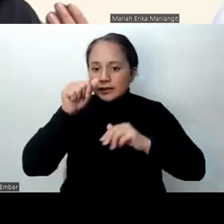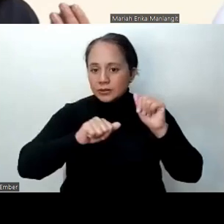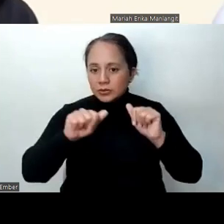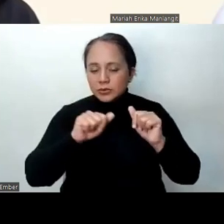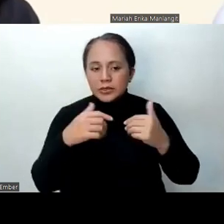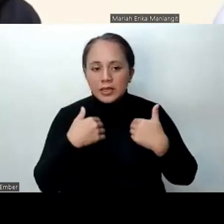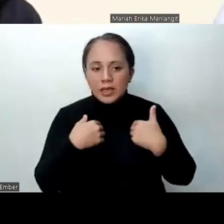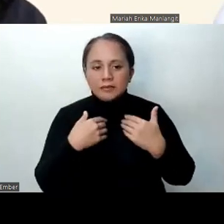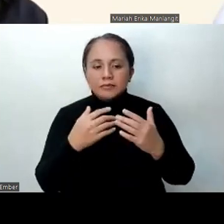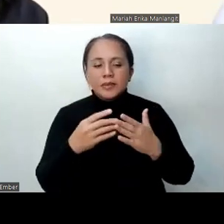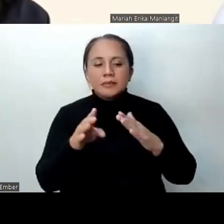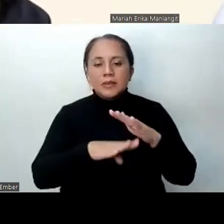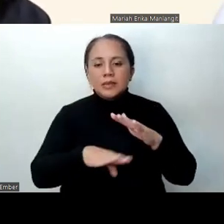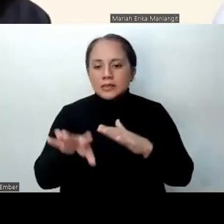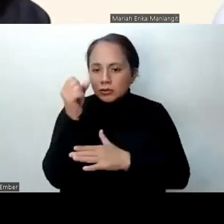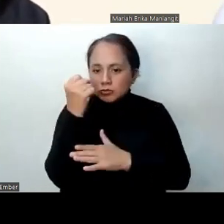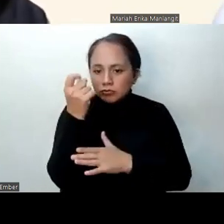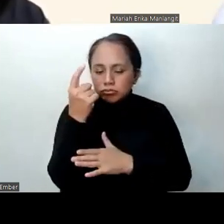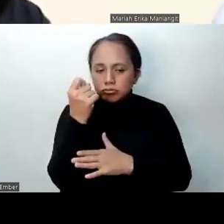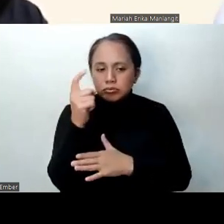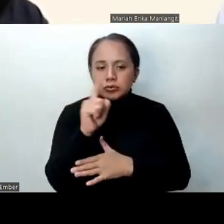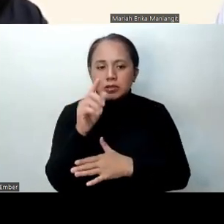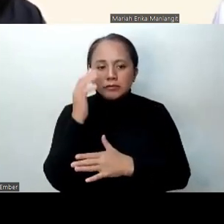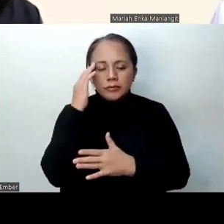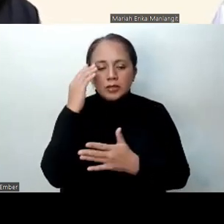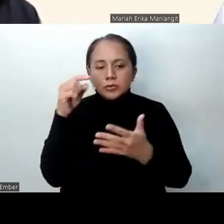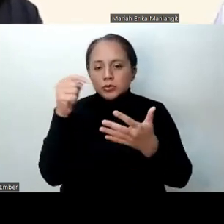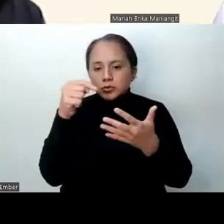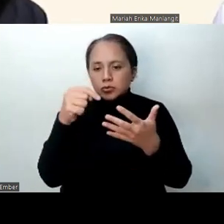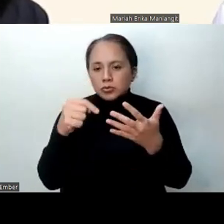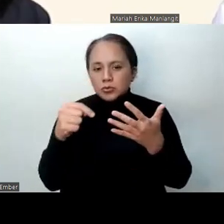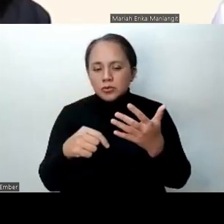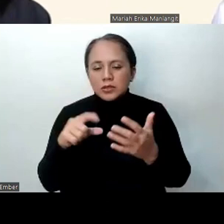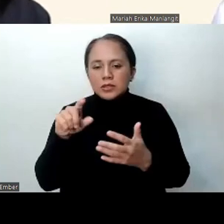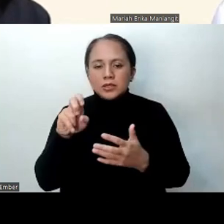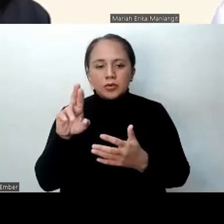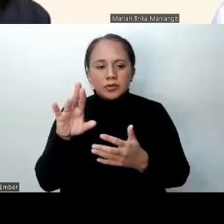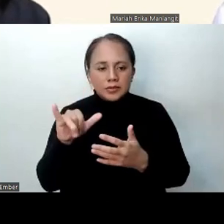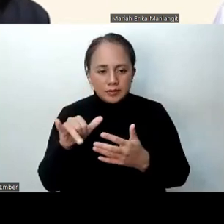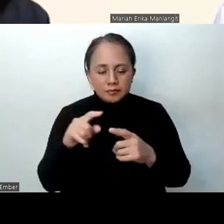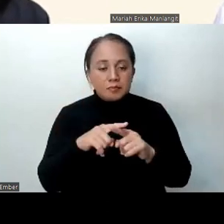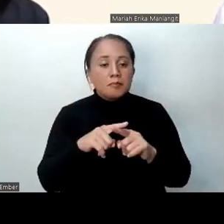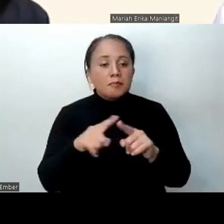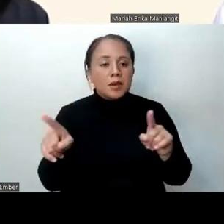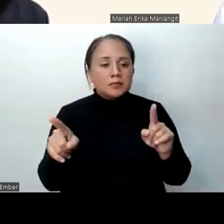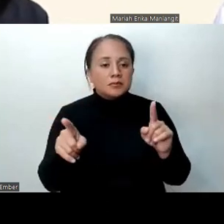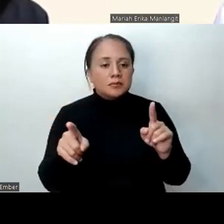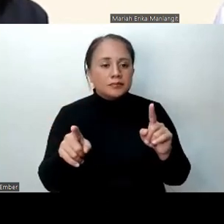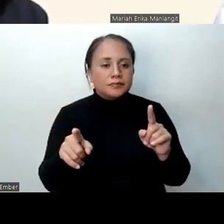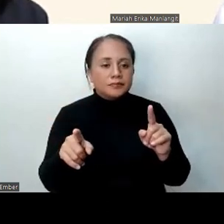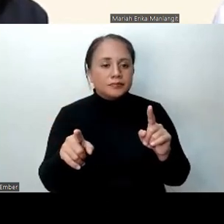have a basic understanding of literacy components. But in terms of